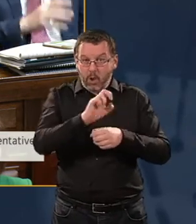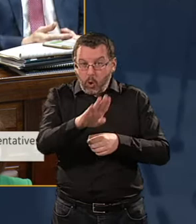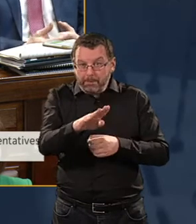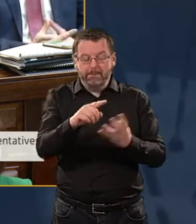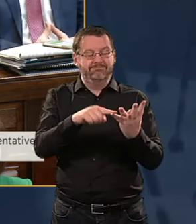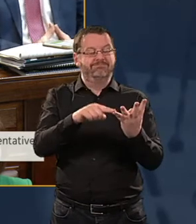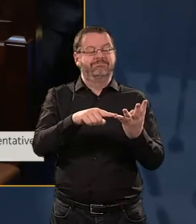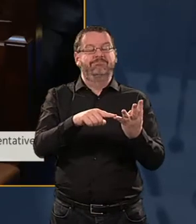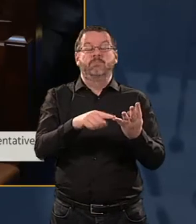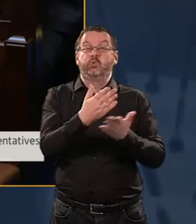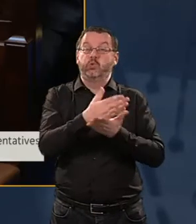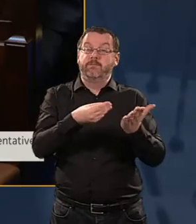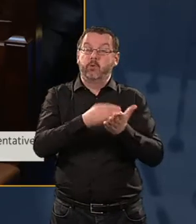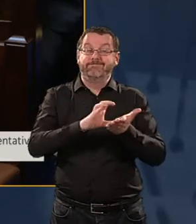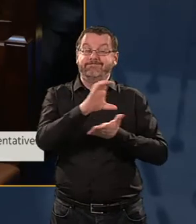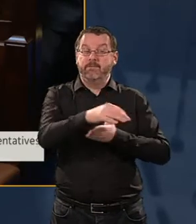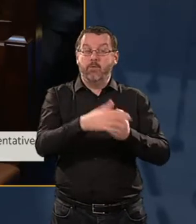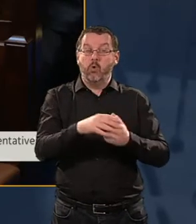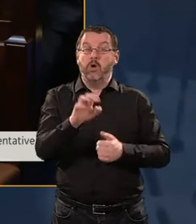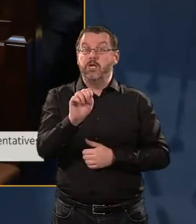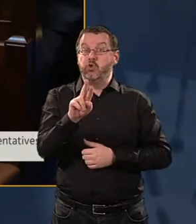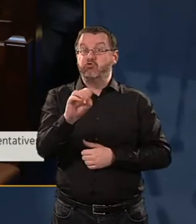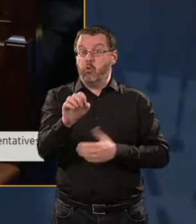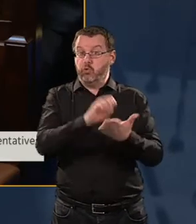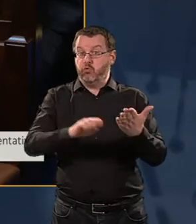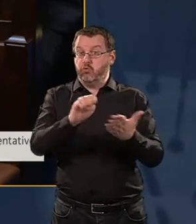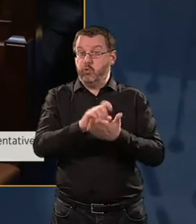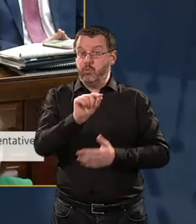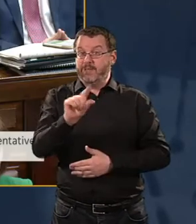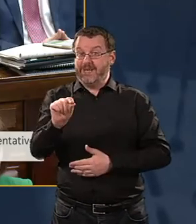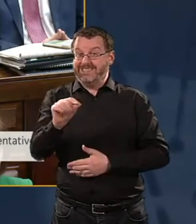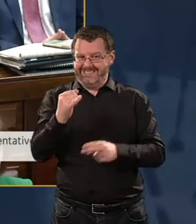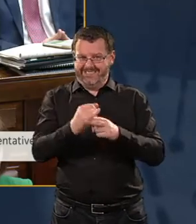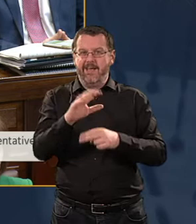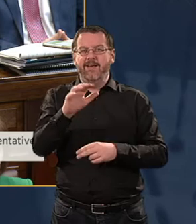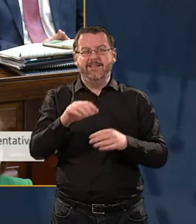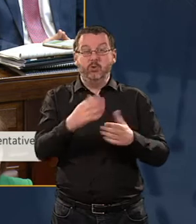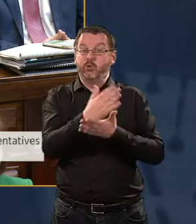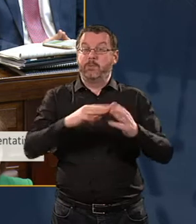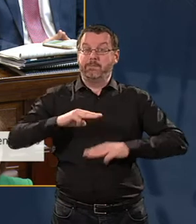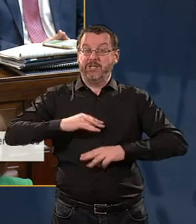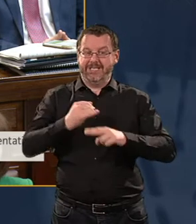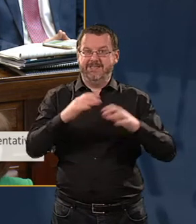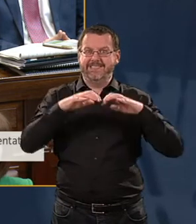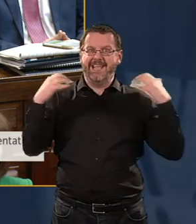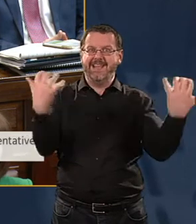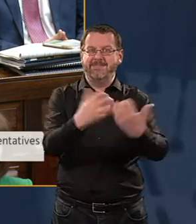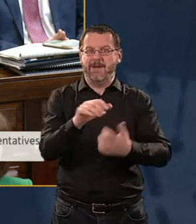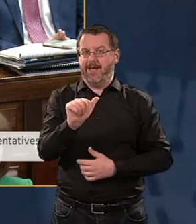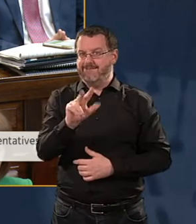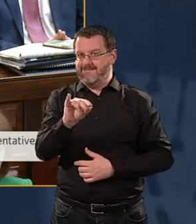for the Euro 2020 games, which are due to be held in the Aviva next year, which I know so many of us are looking forward to.